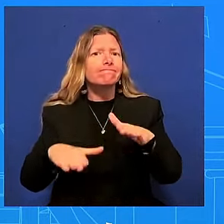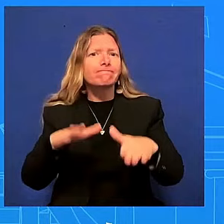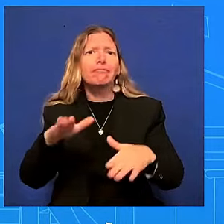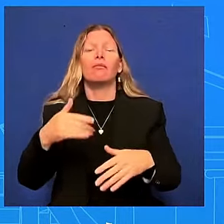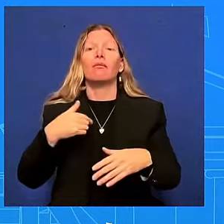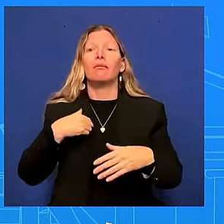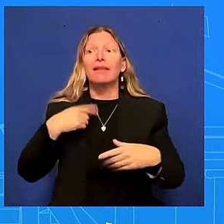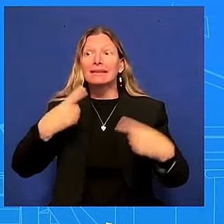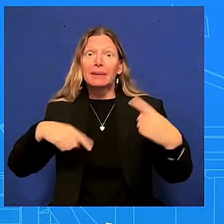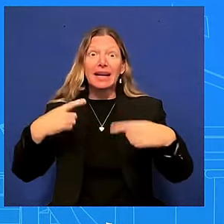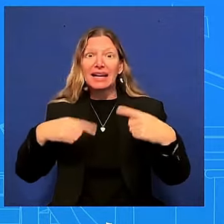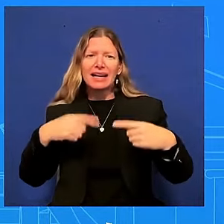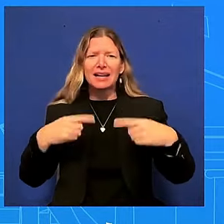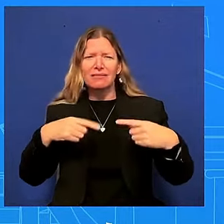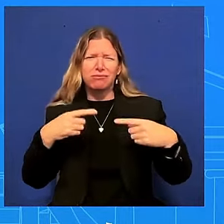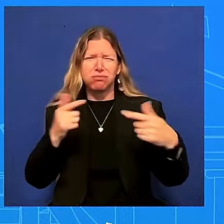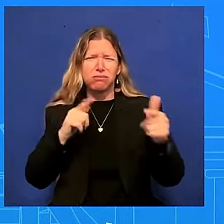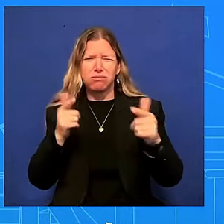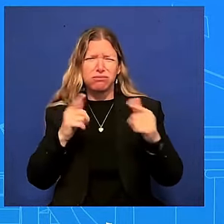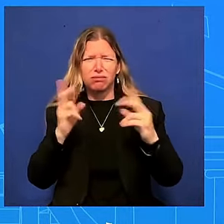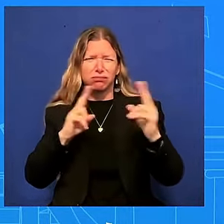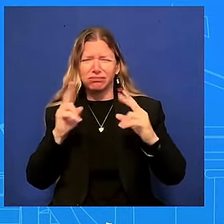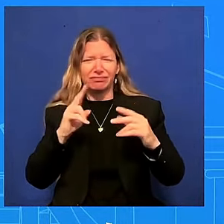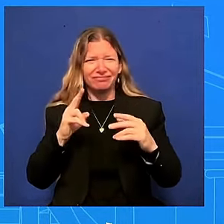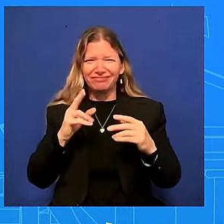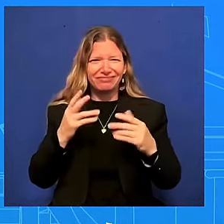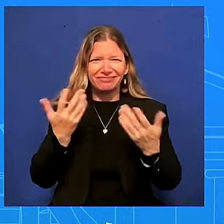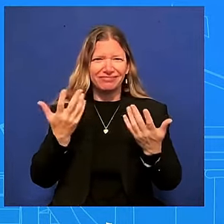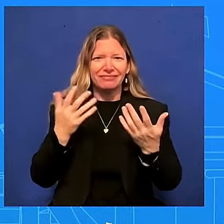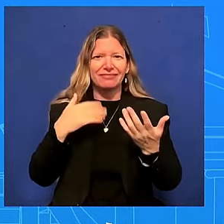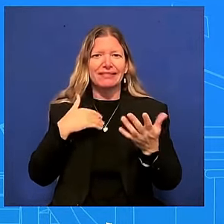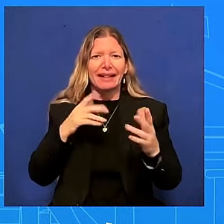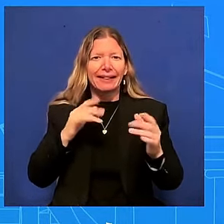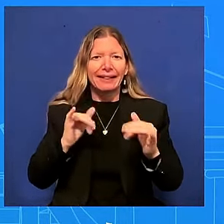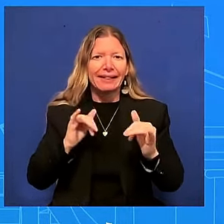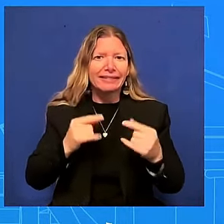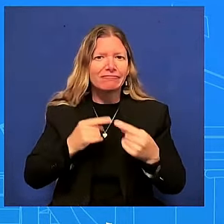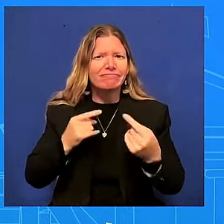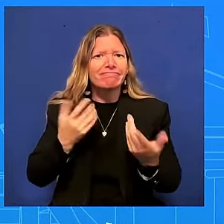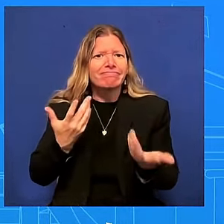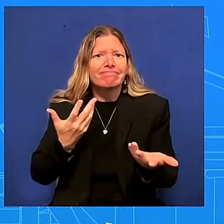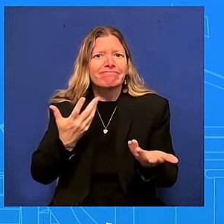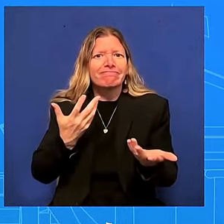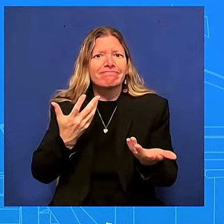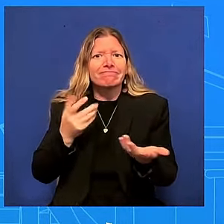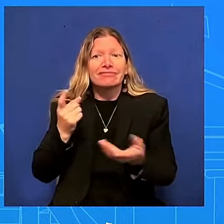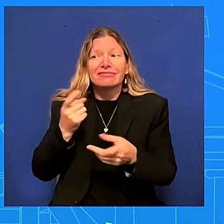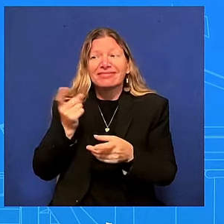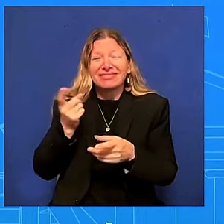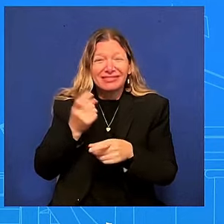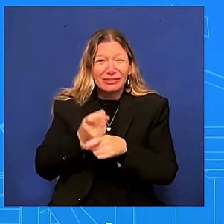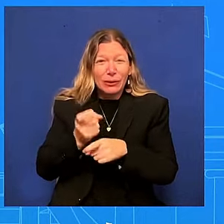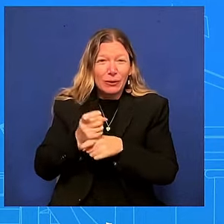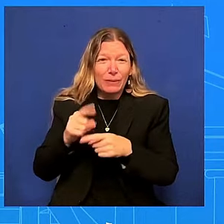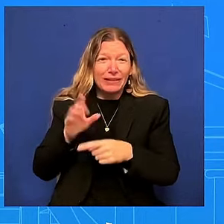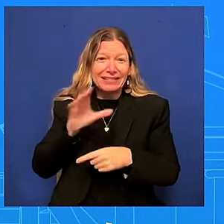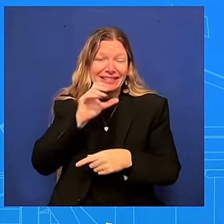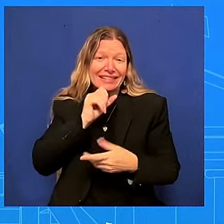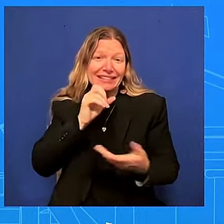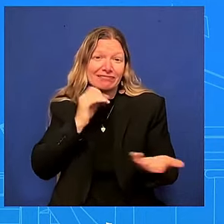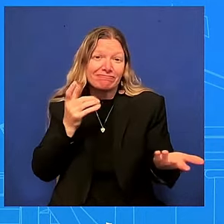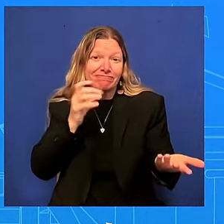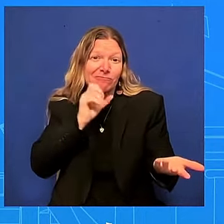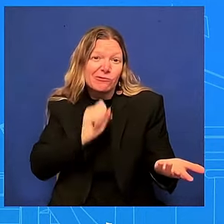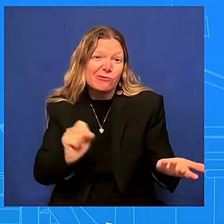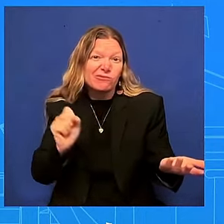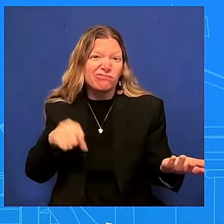age he's joked about his age uh many times before and so you heard that directly from and we are acknowledging what what people are